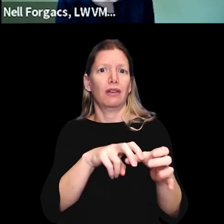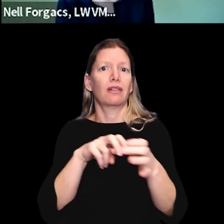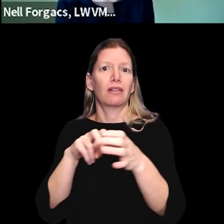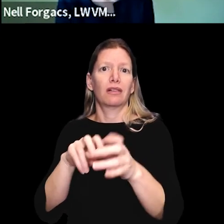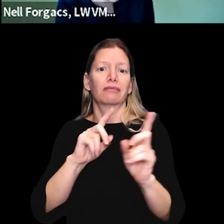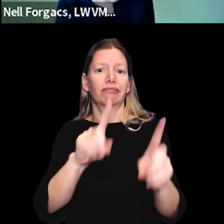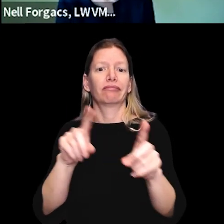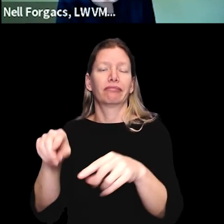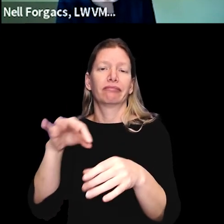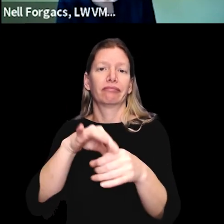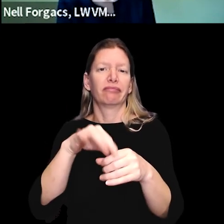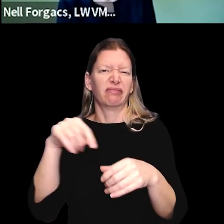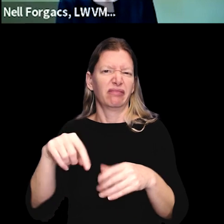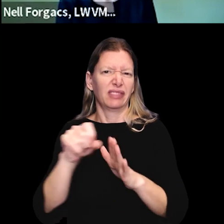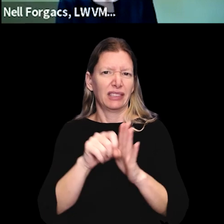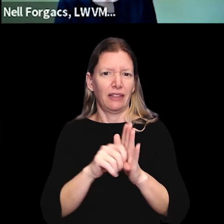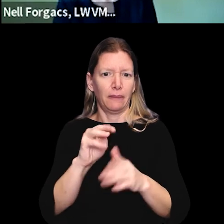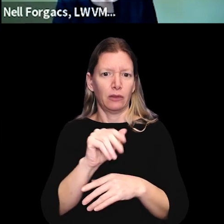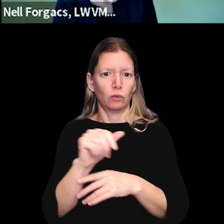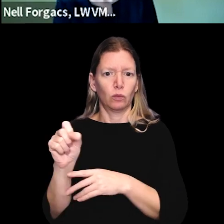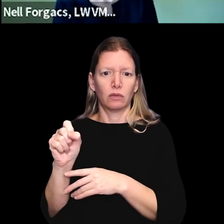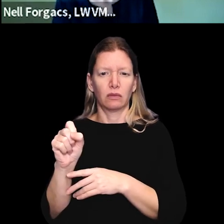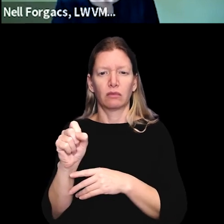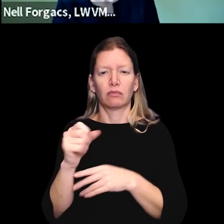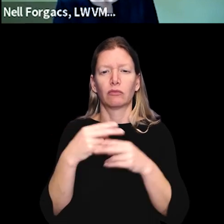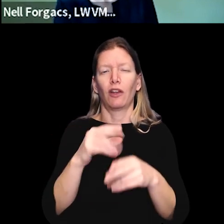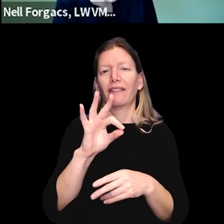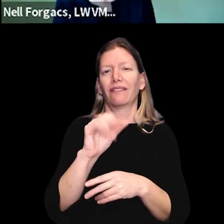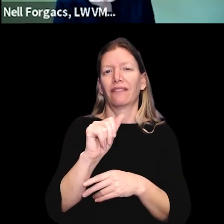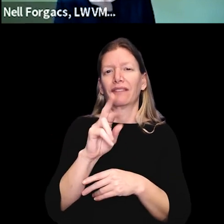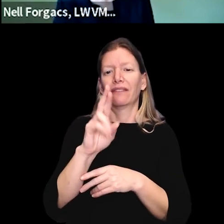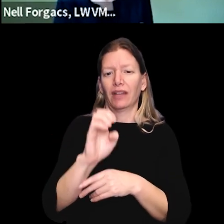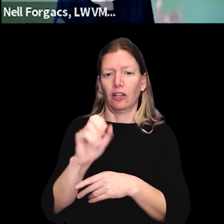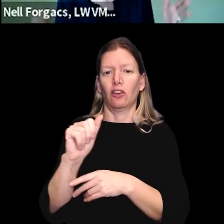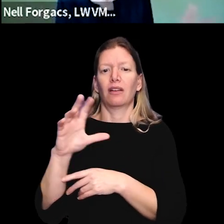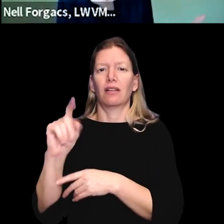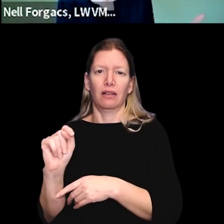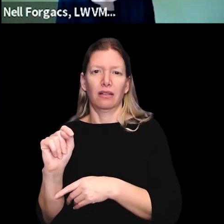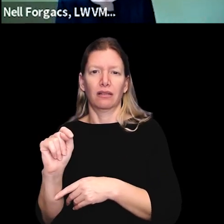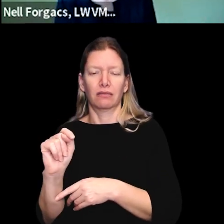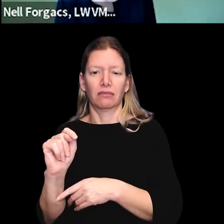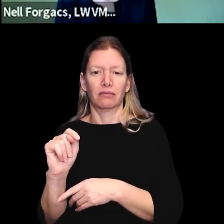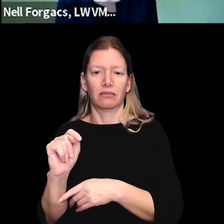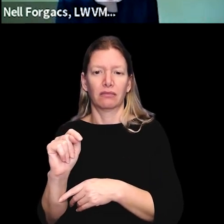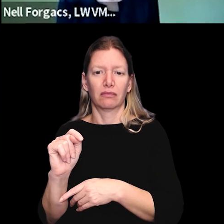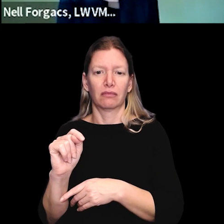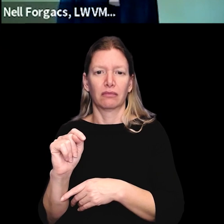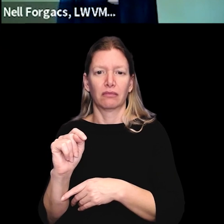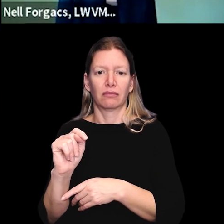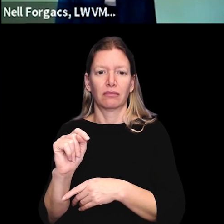access to ride to elections in Massachusetts called aptly the FAIR Act.